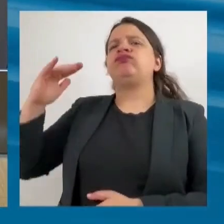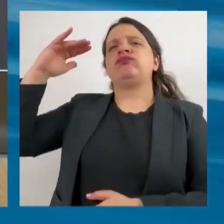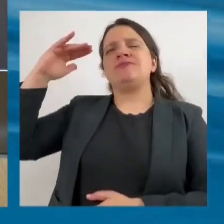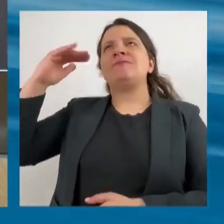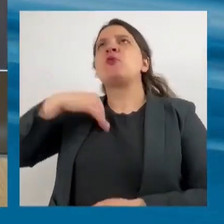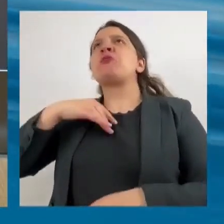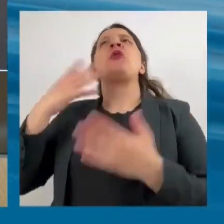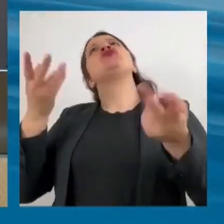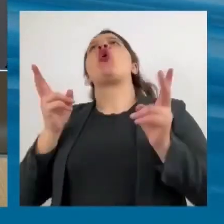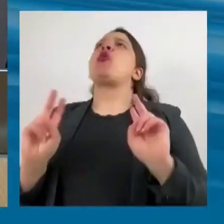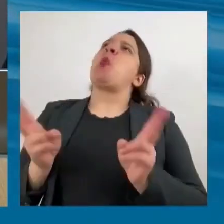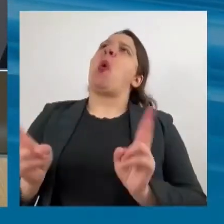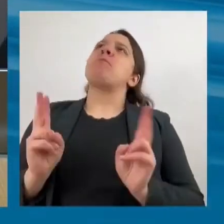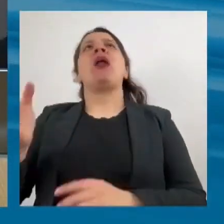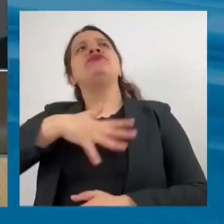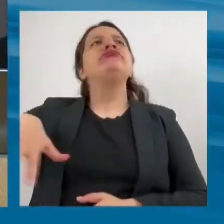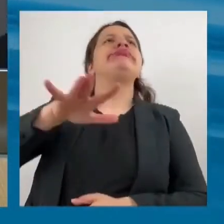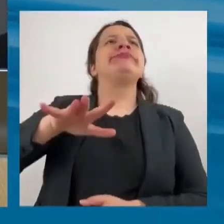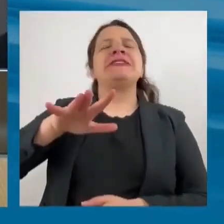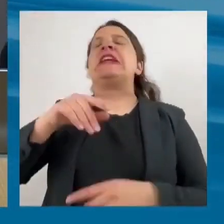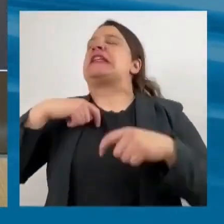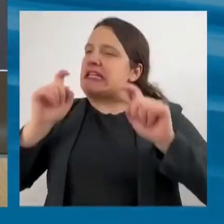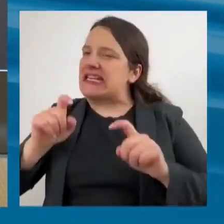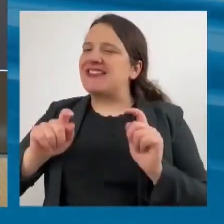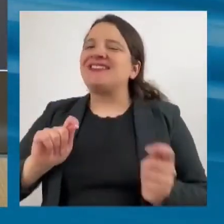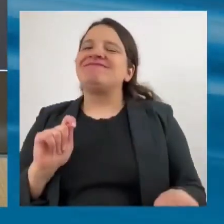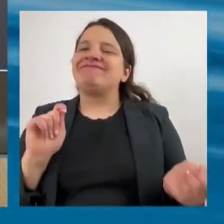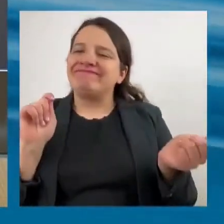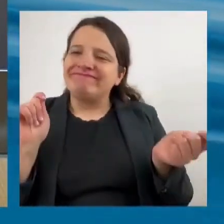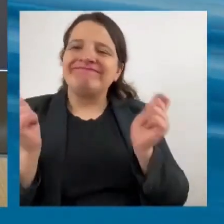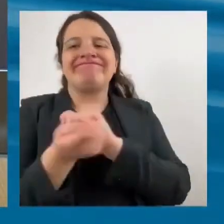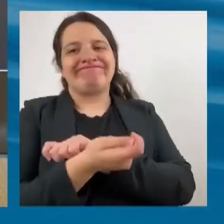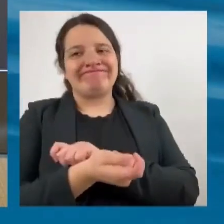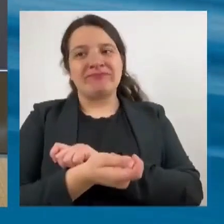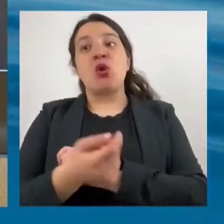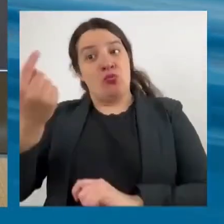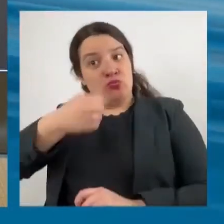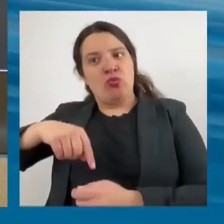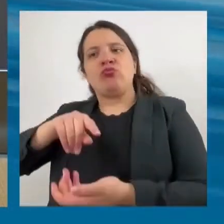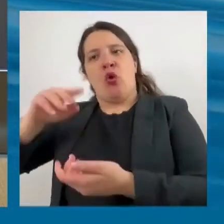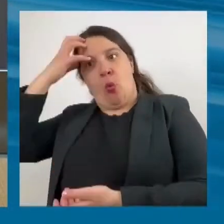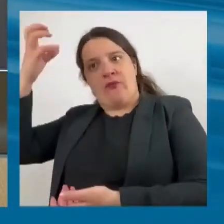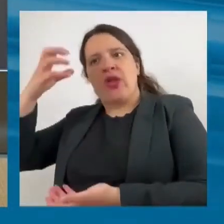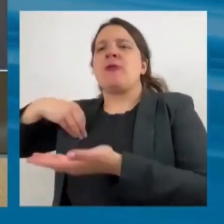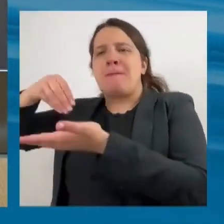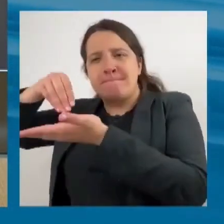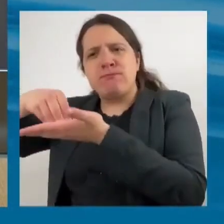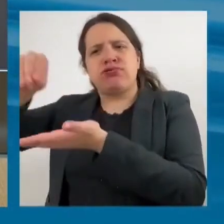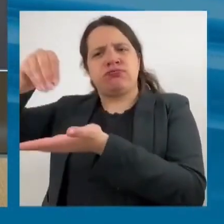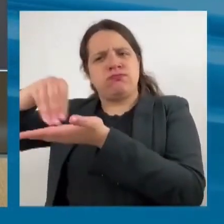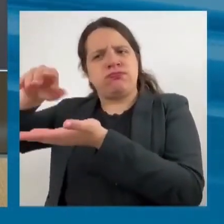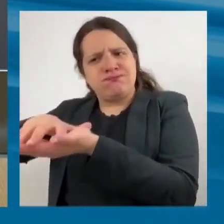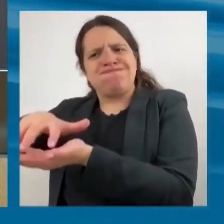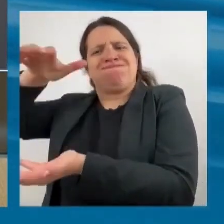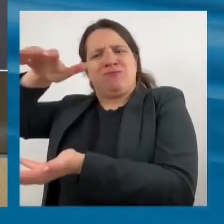even if you start throwing more money at a lot of these things, without these systematic adaptive changes that work, people changing how